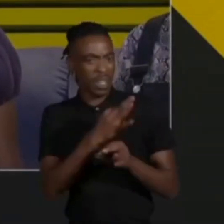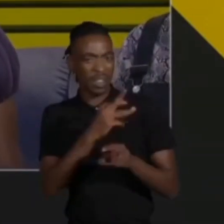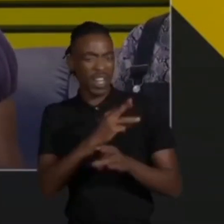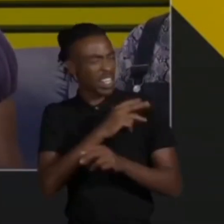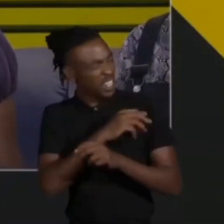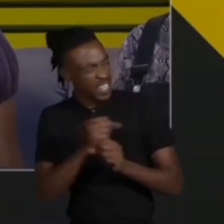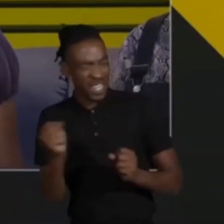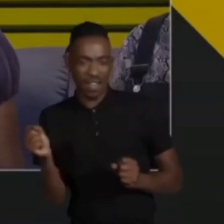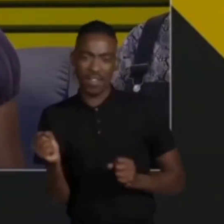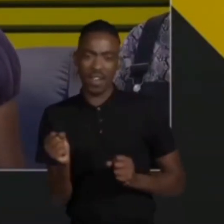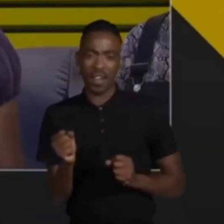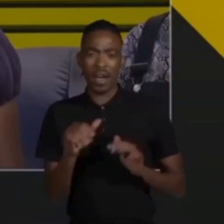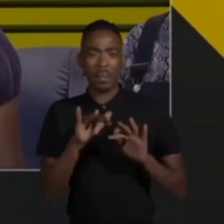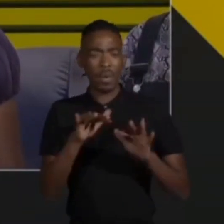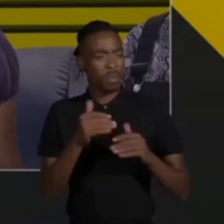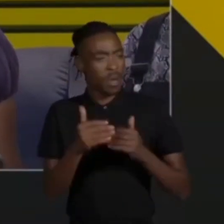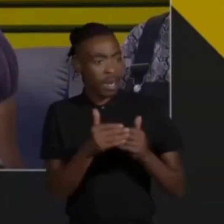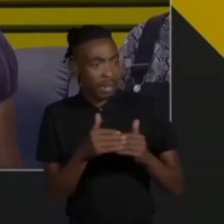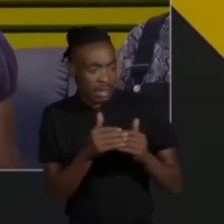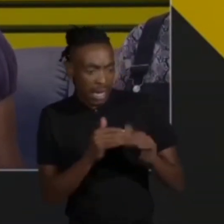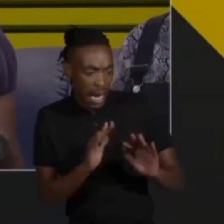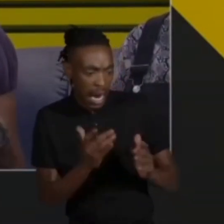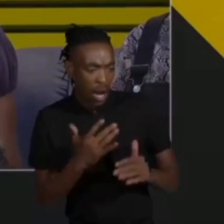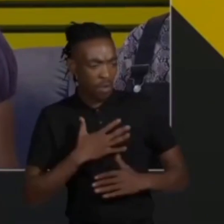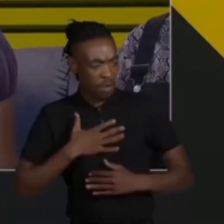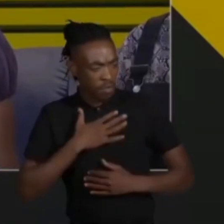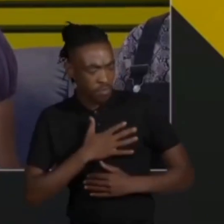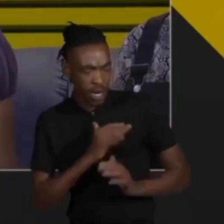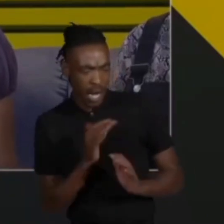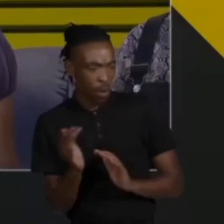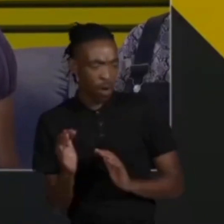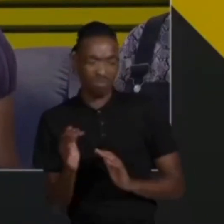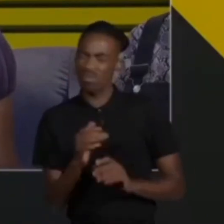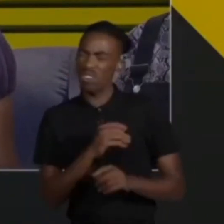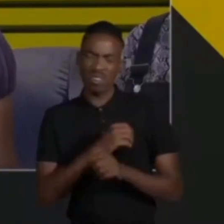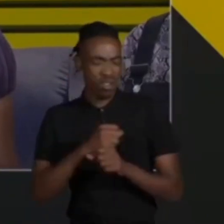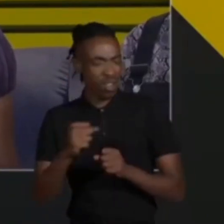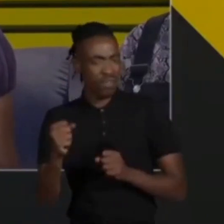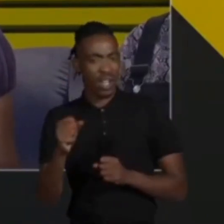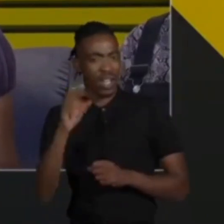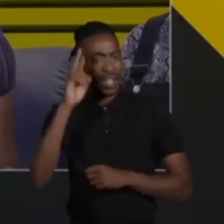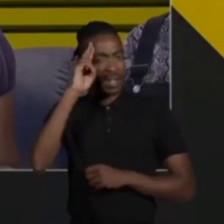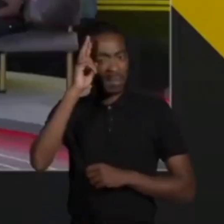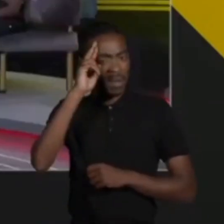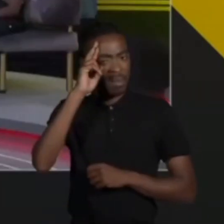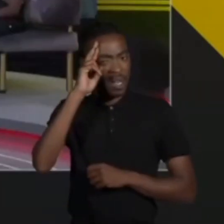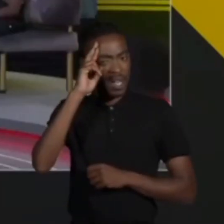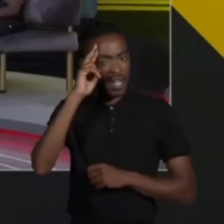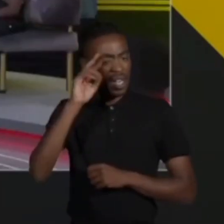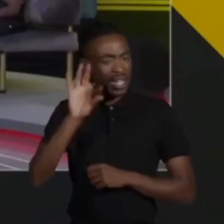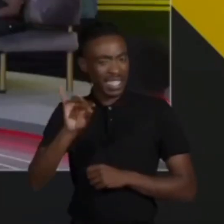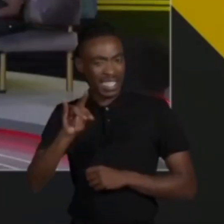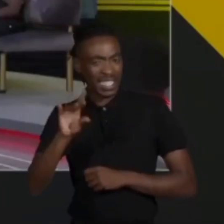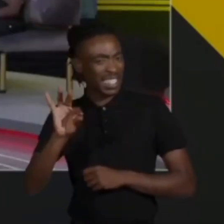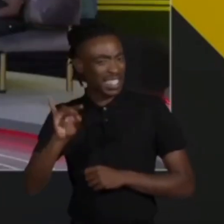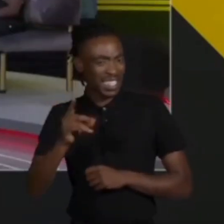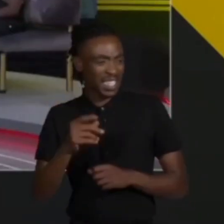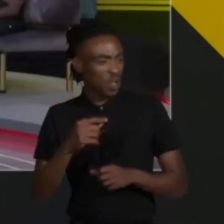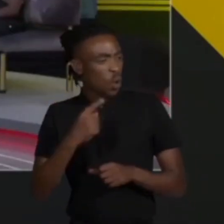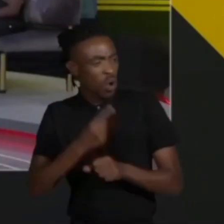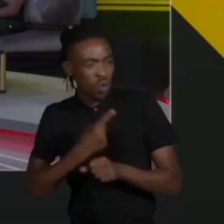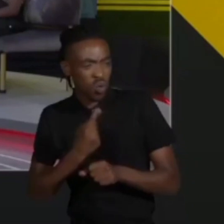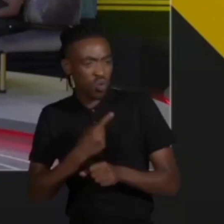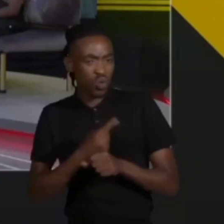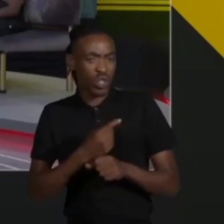church nobody cares about how you feel nobody cares about what you're going through and remember um every time you force someone to do something